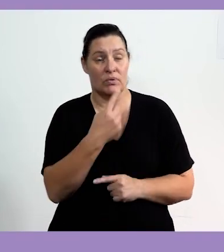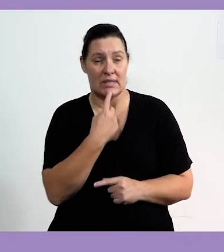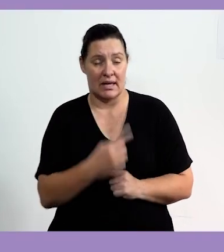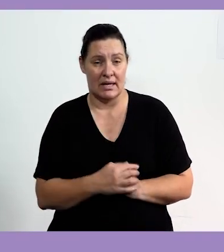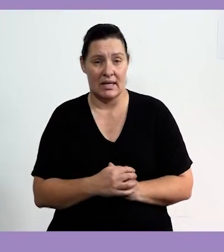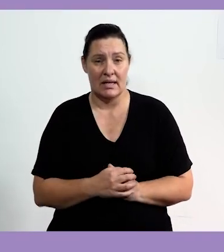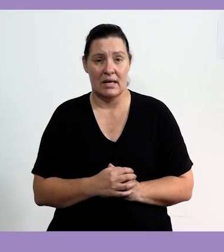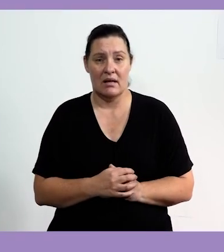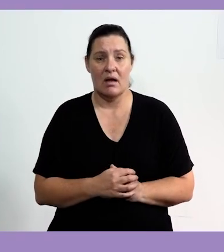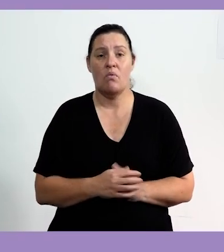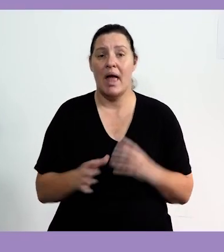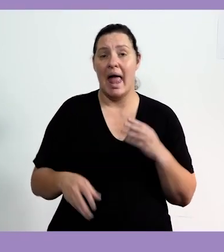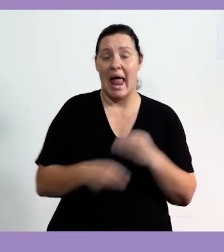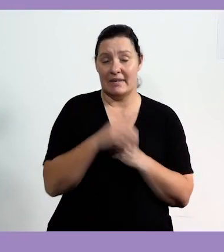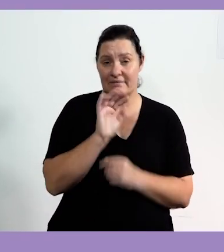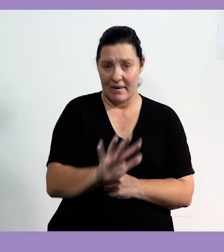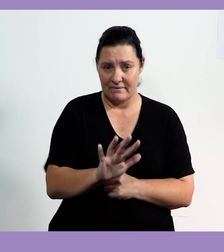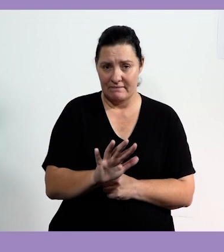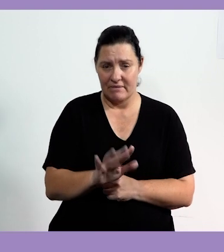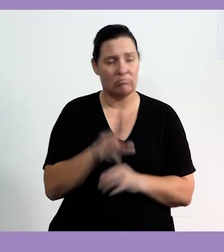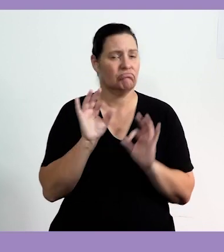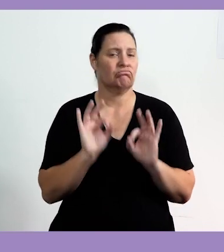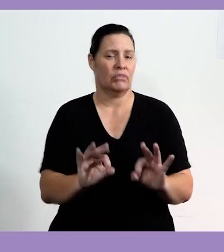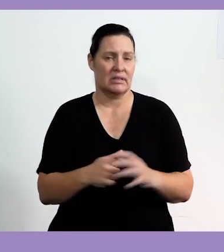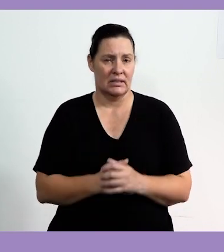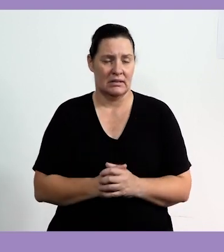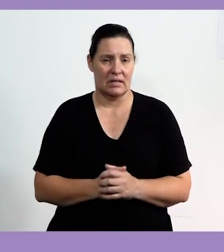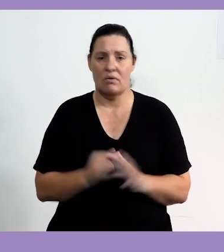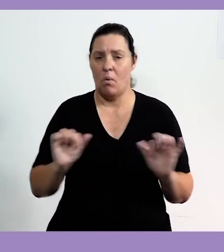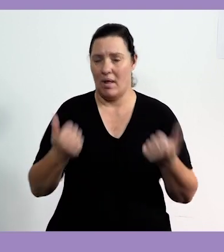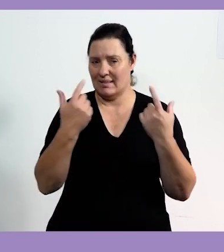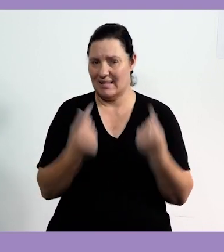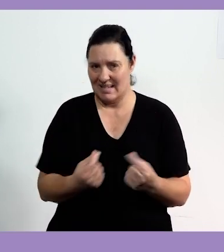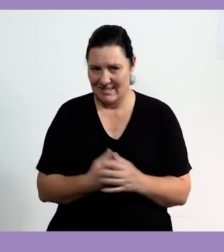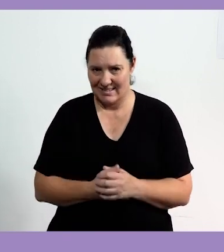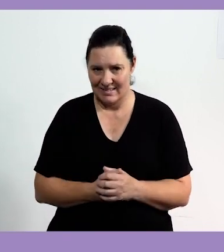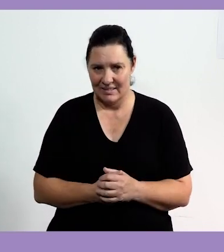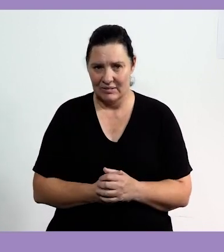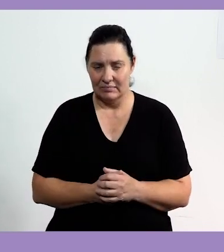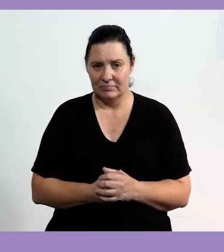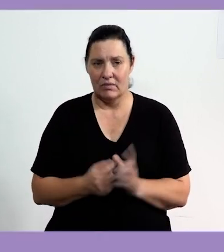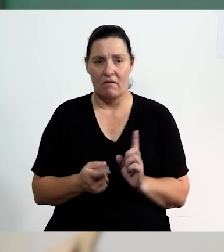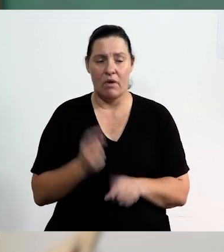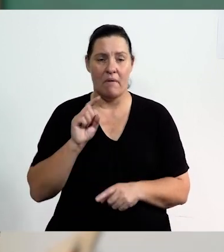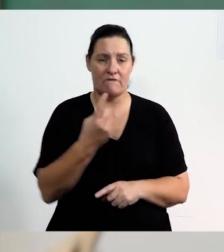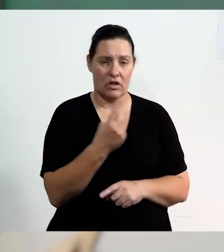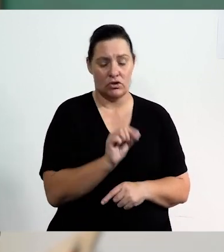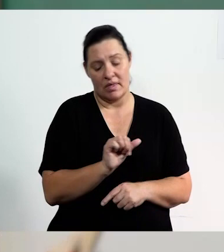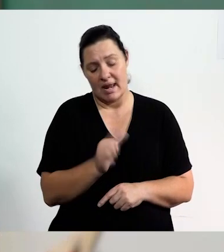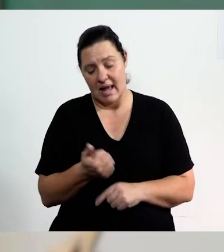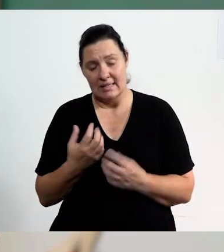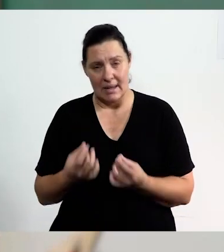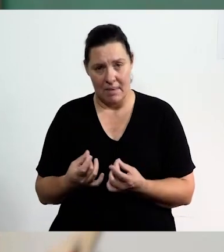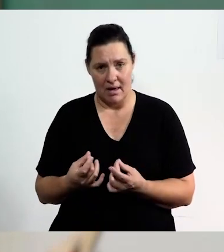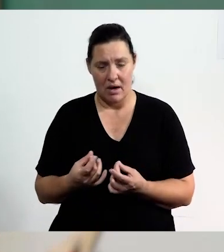if you said that we are adding 5, you are absolutely correct and well done to you. From the first